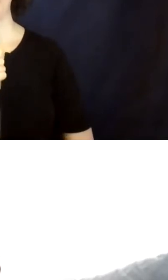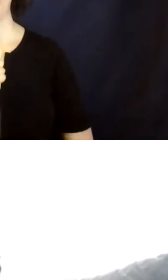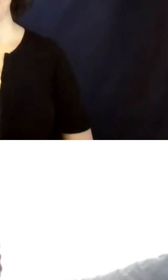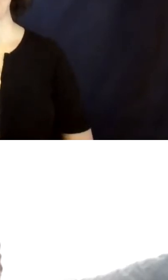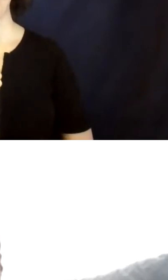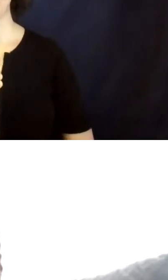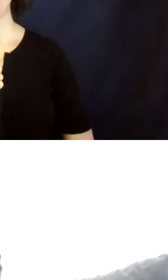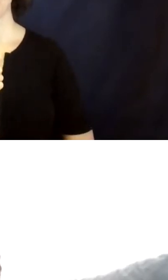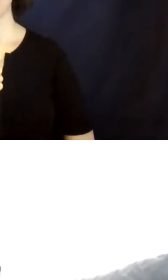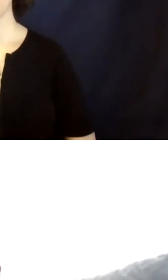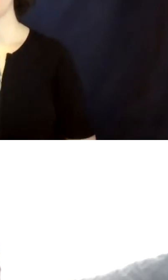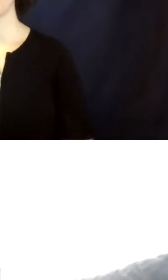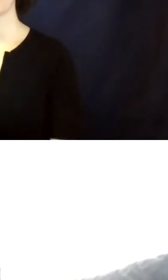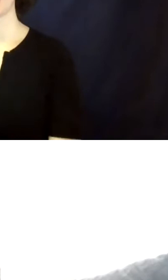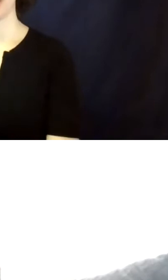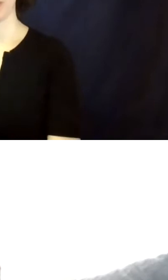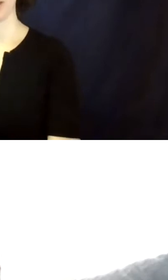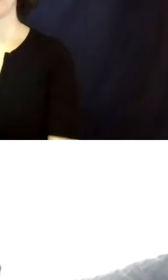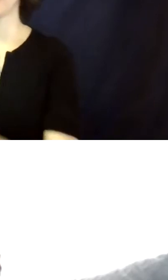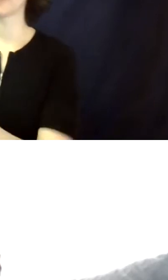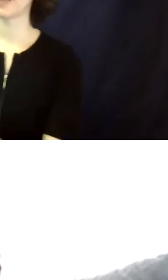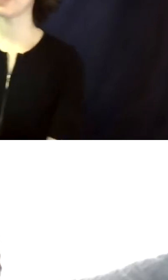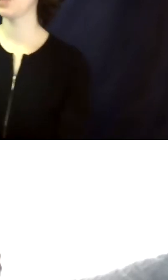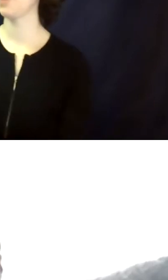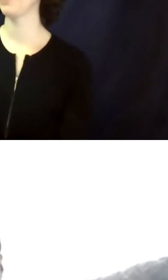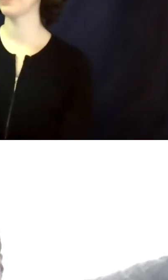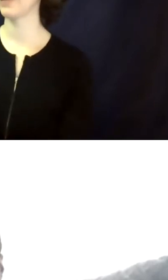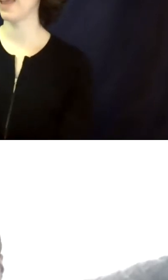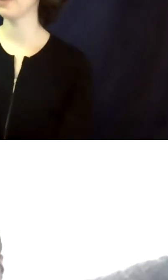disabilities receiving Medicaid and SSDI benefits?